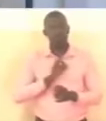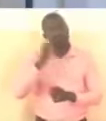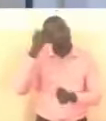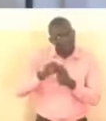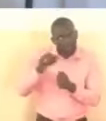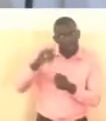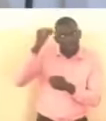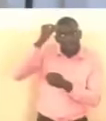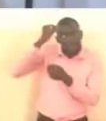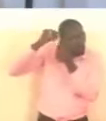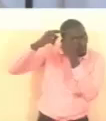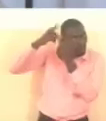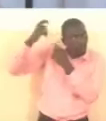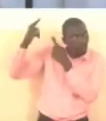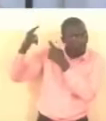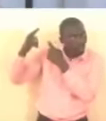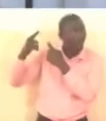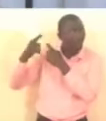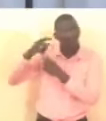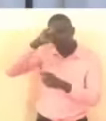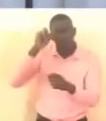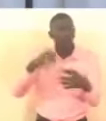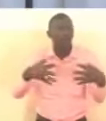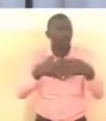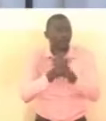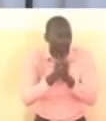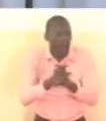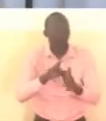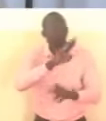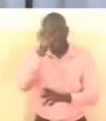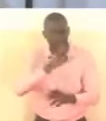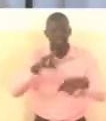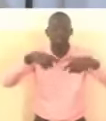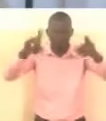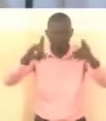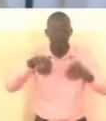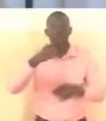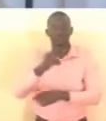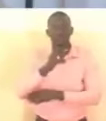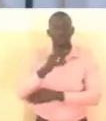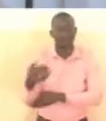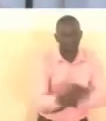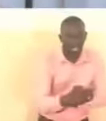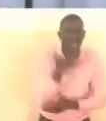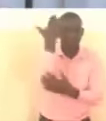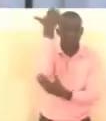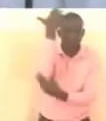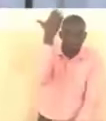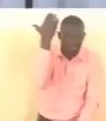redeem the nation permanently from injustice poverty and underdevelopment